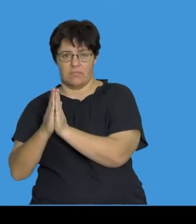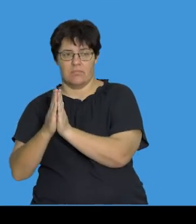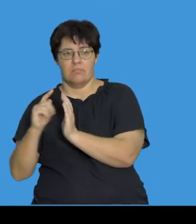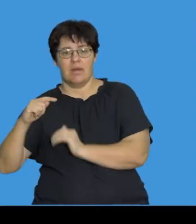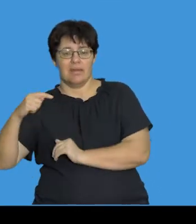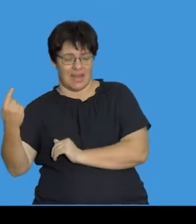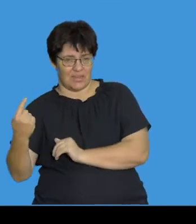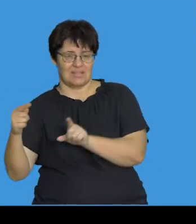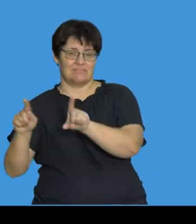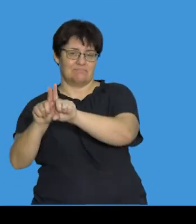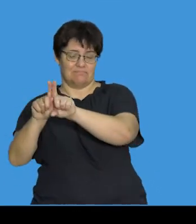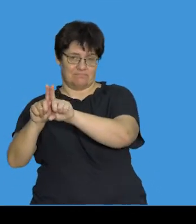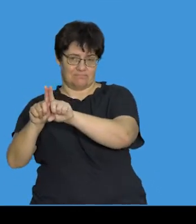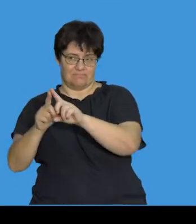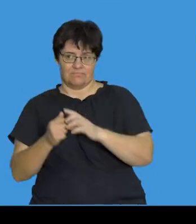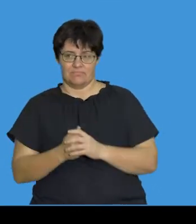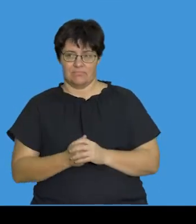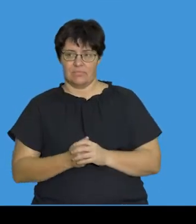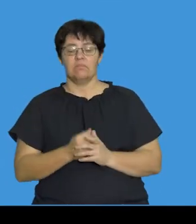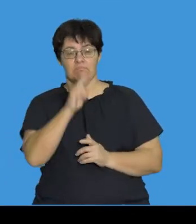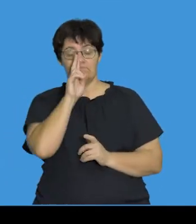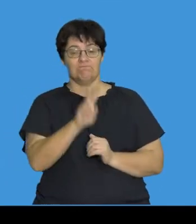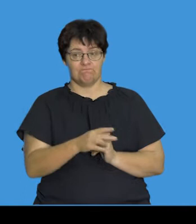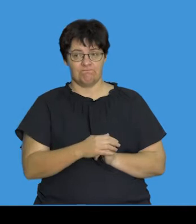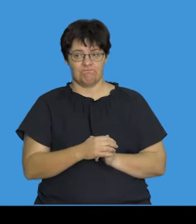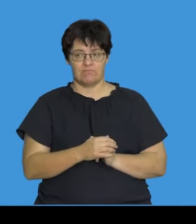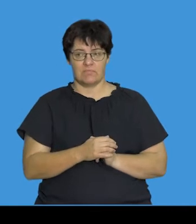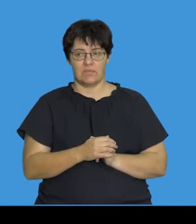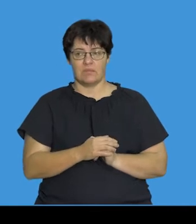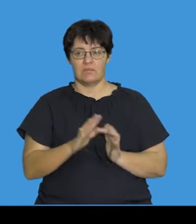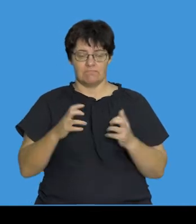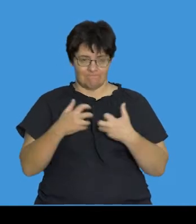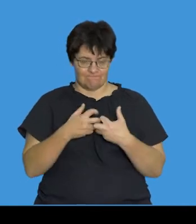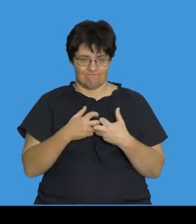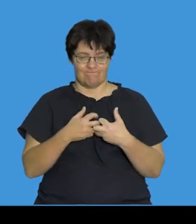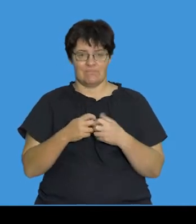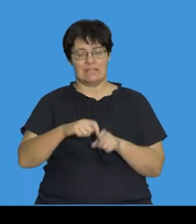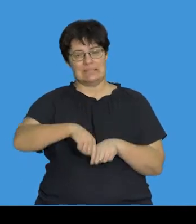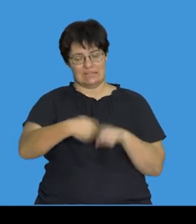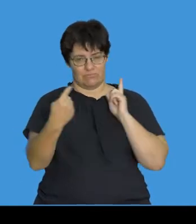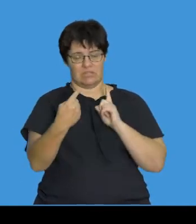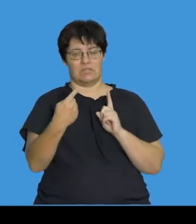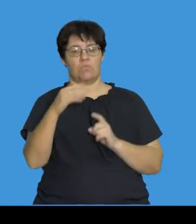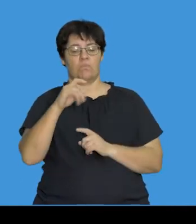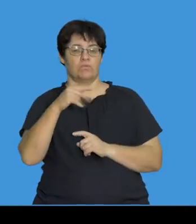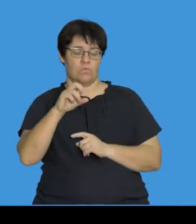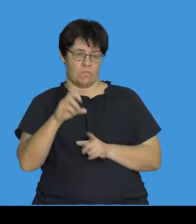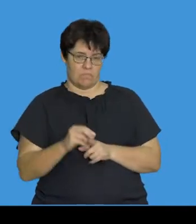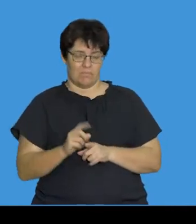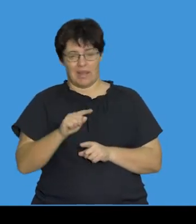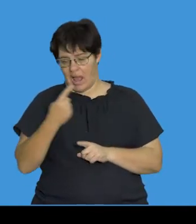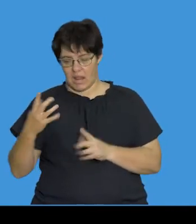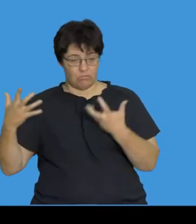reattaches onto a different chromosome. And we see now an attachment of a different chromosome